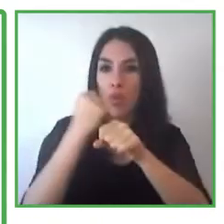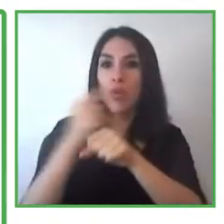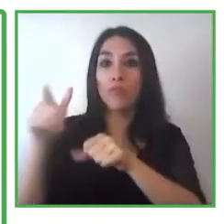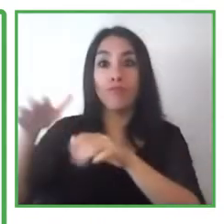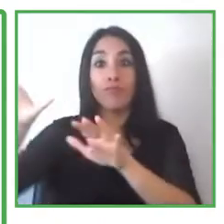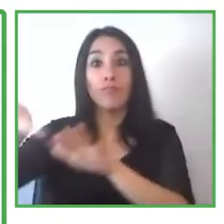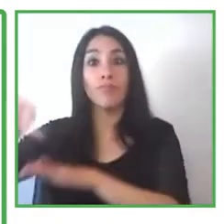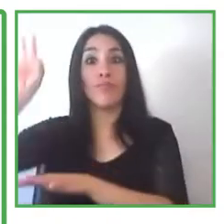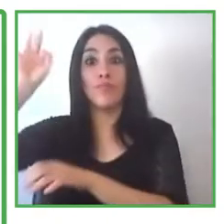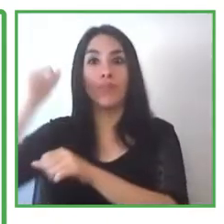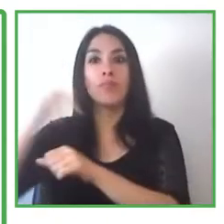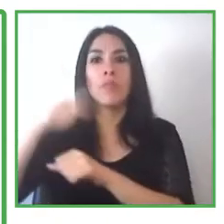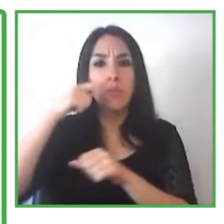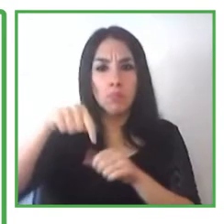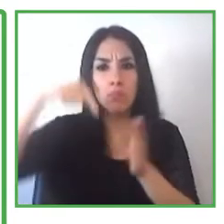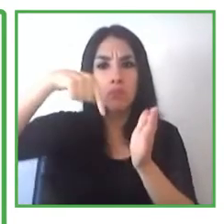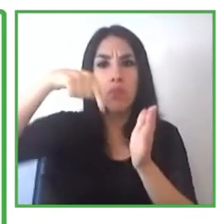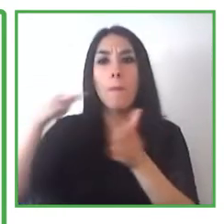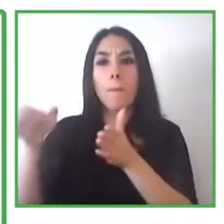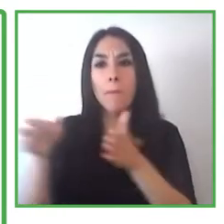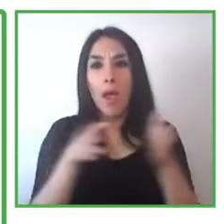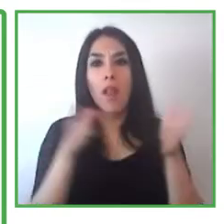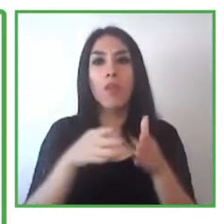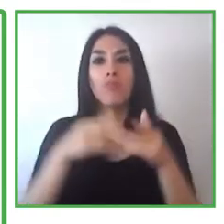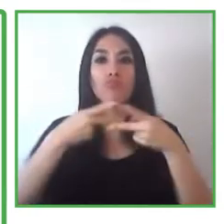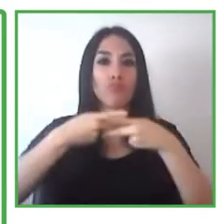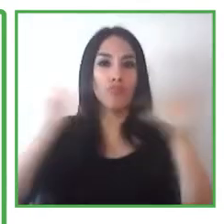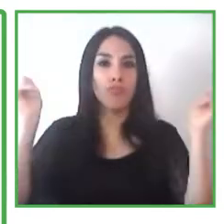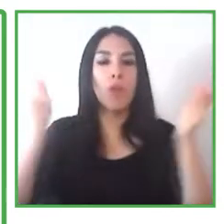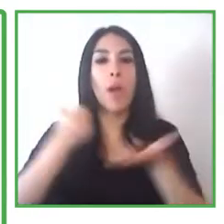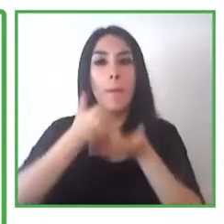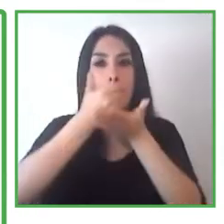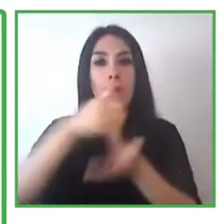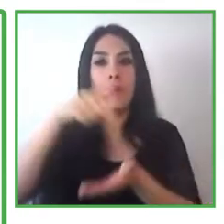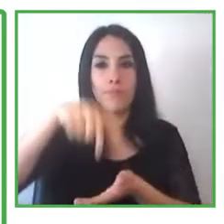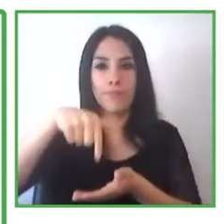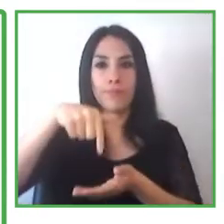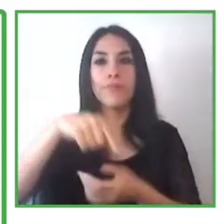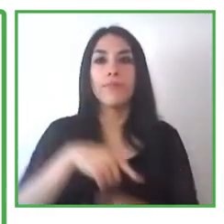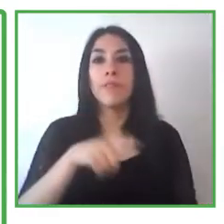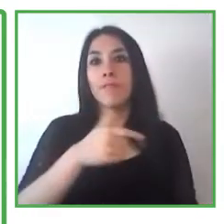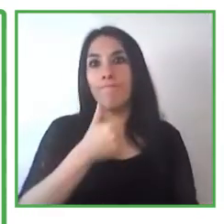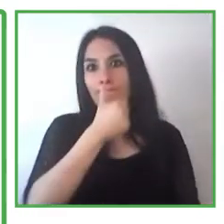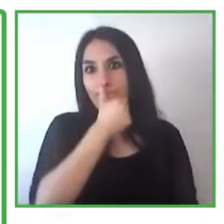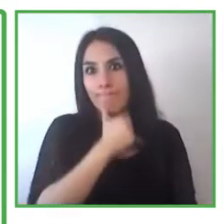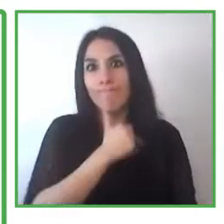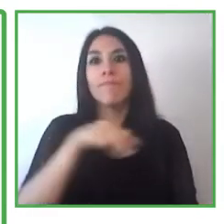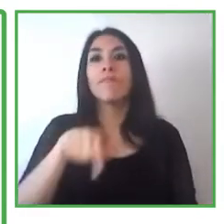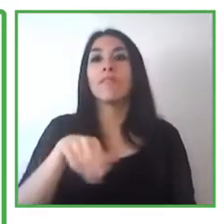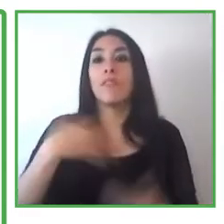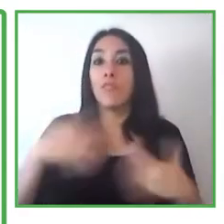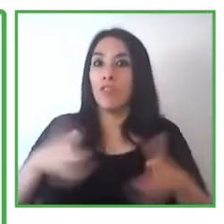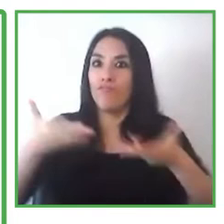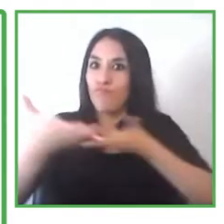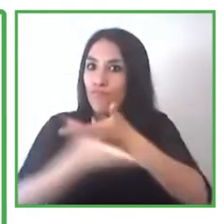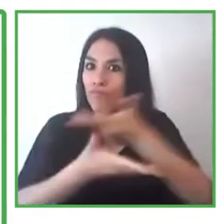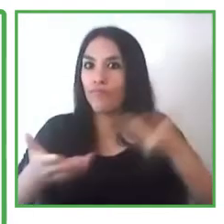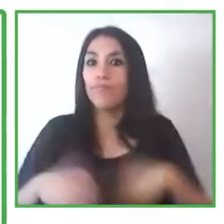involves a public private strategy, which is coordinated